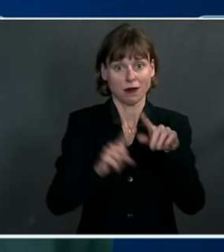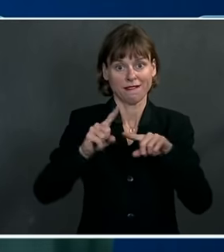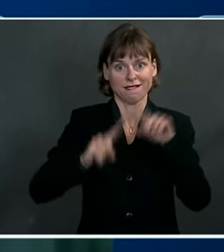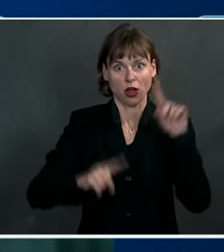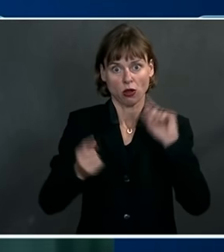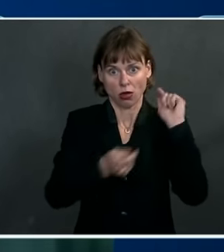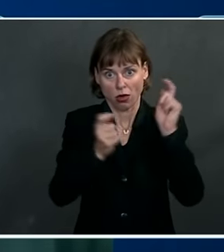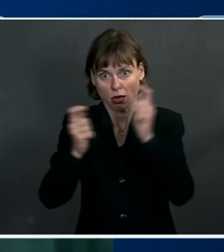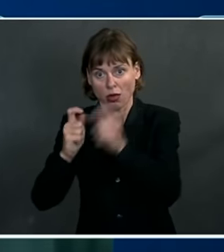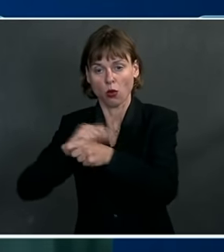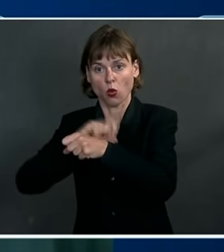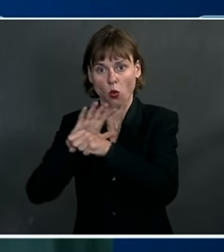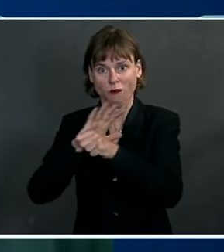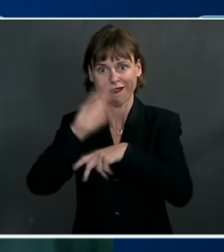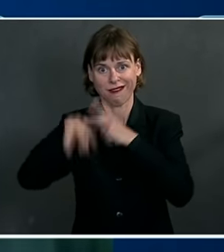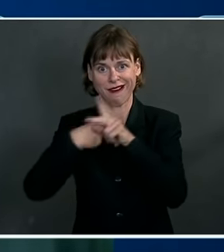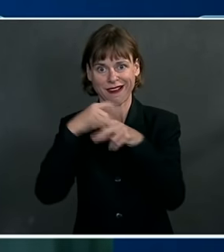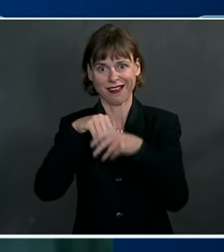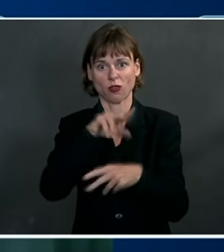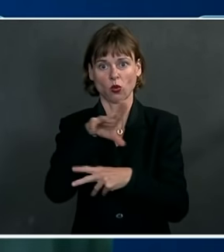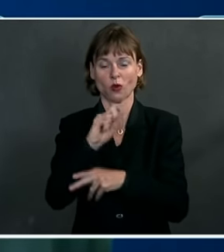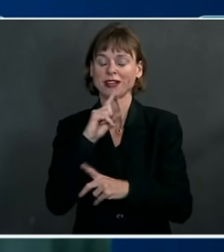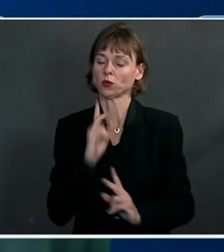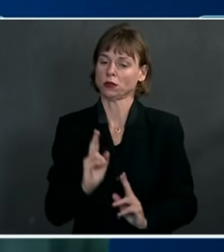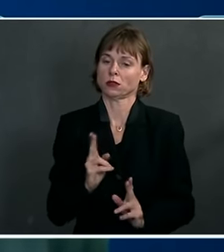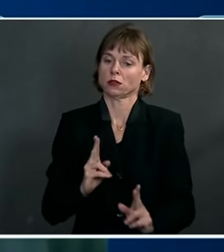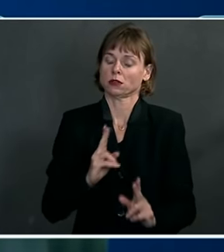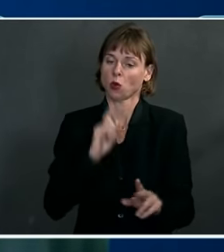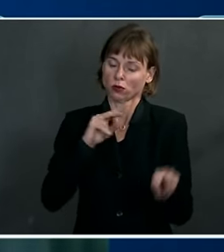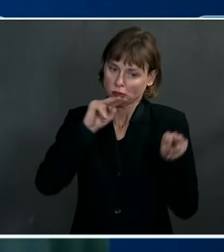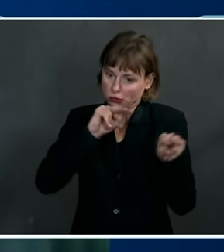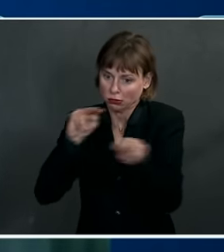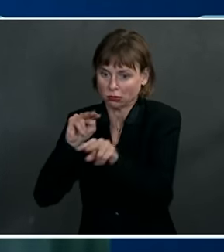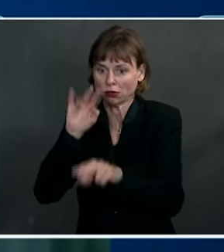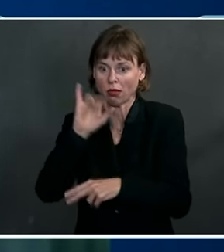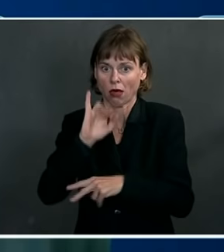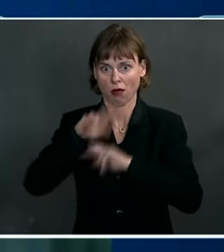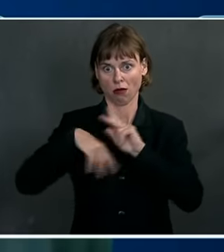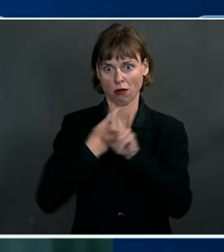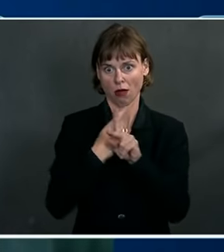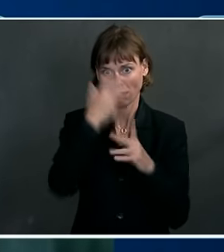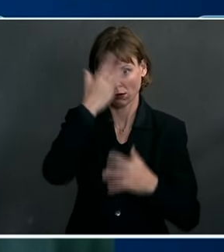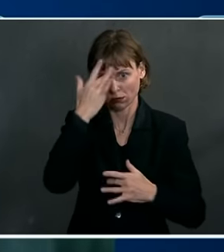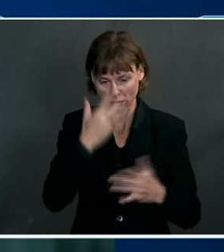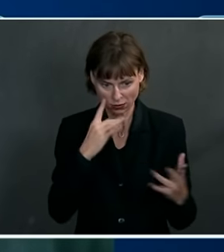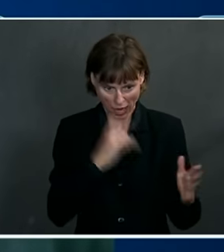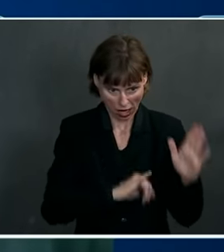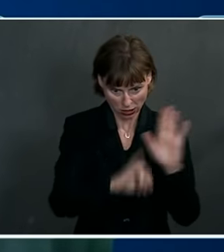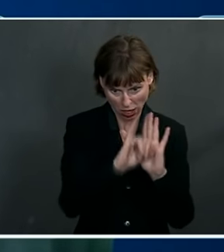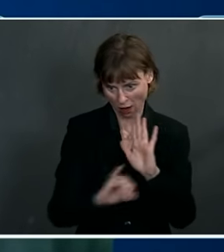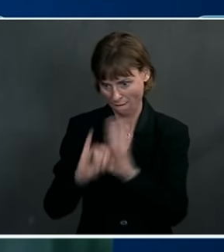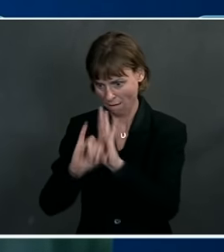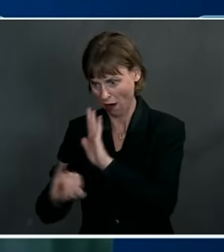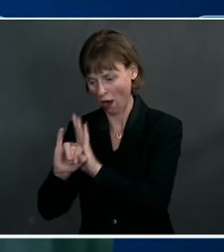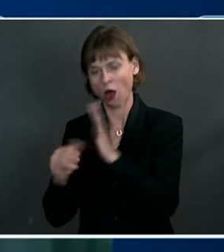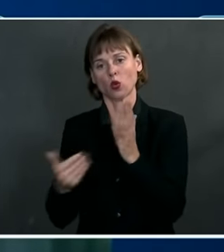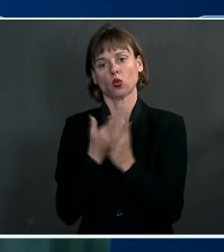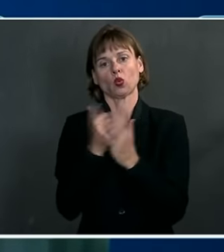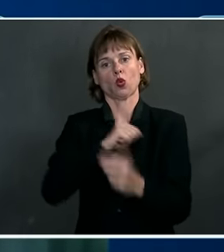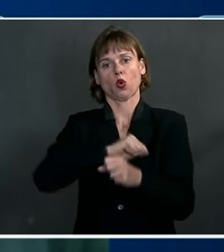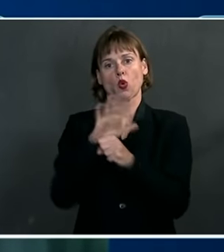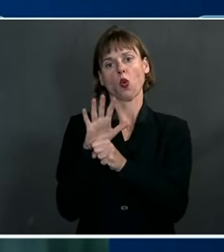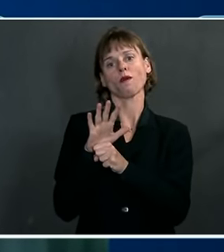rapidly ramping up surveillance and sequencing activities as we work to closely monitor and identify variants as they emerge.